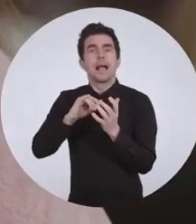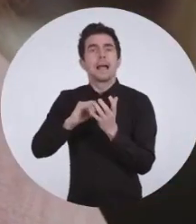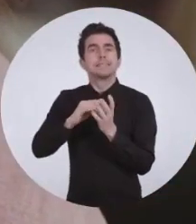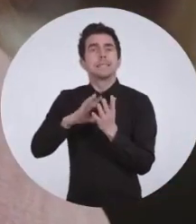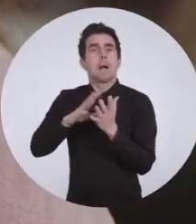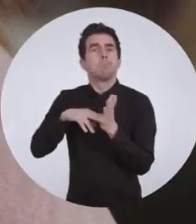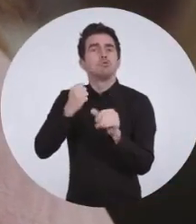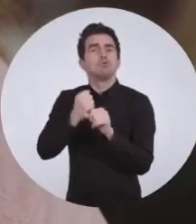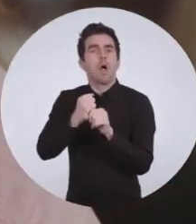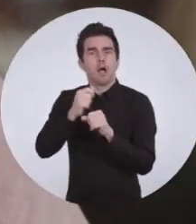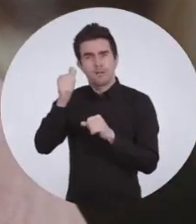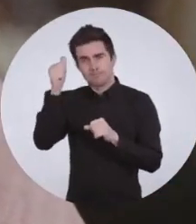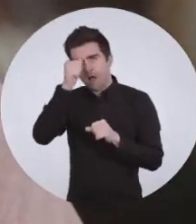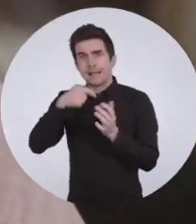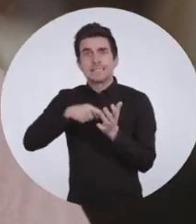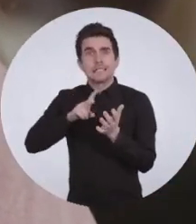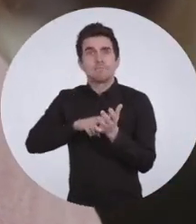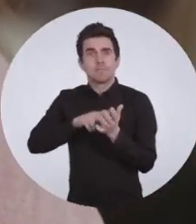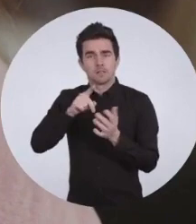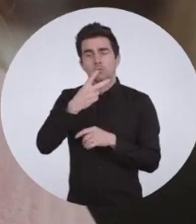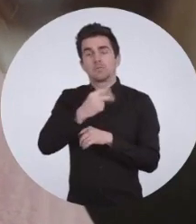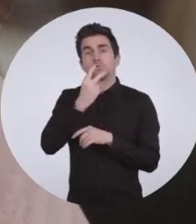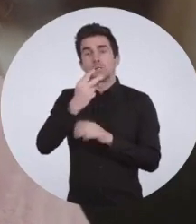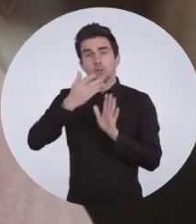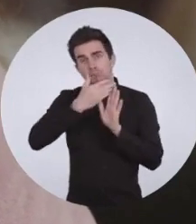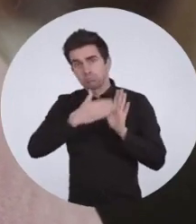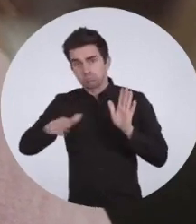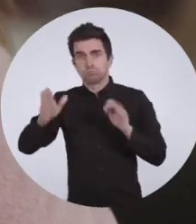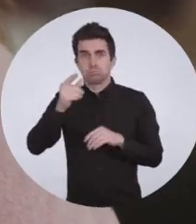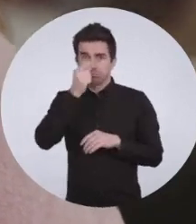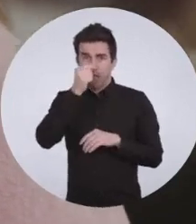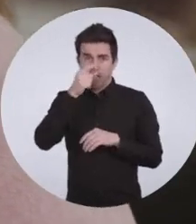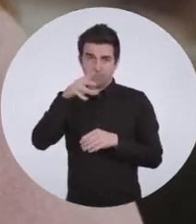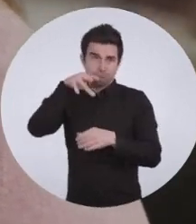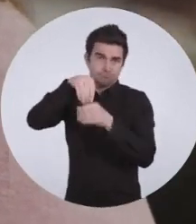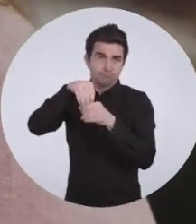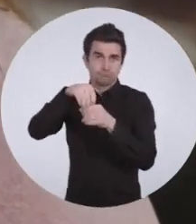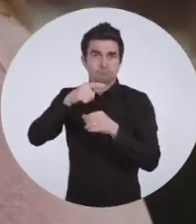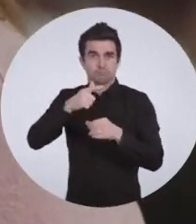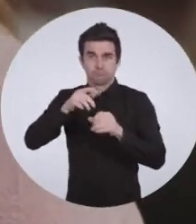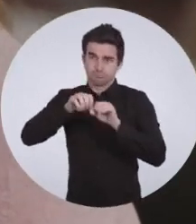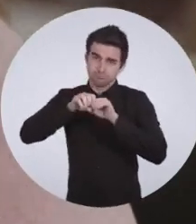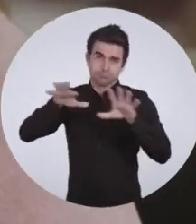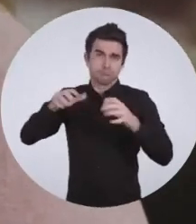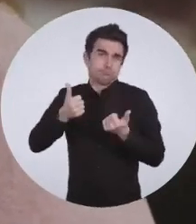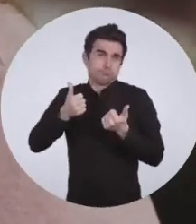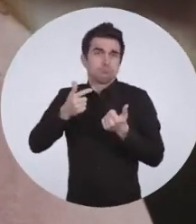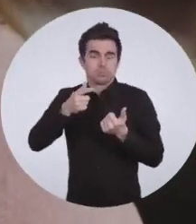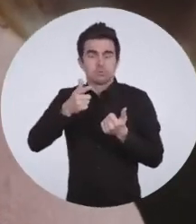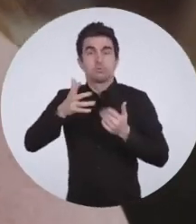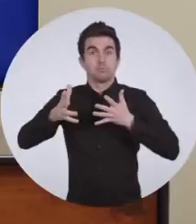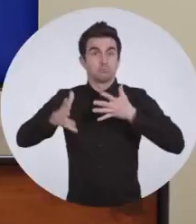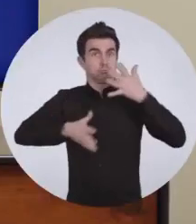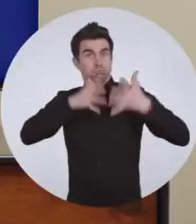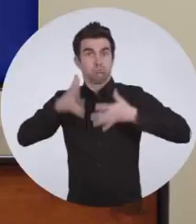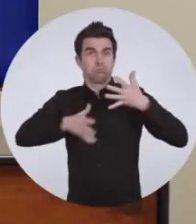For Samsung Smart TV models from 2022 onwards, here's a sweet new feature rolling out just for you.